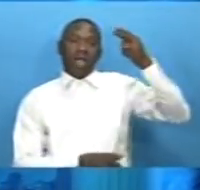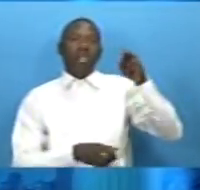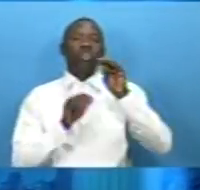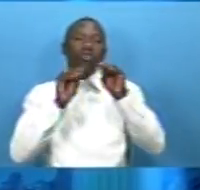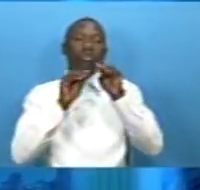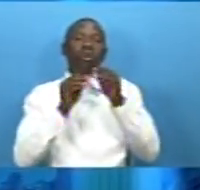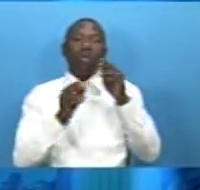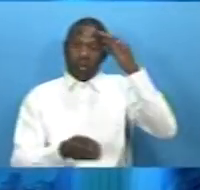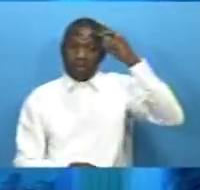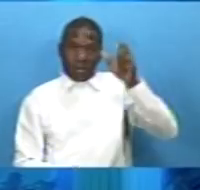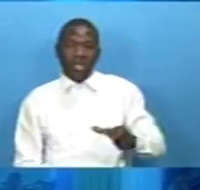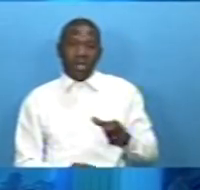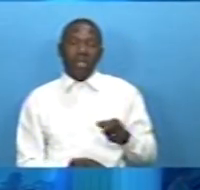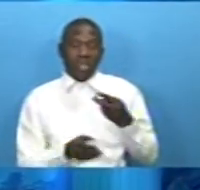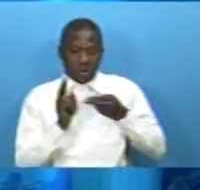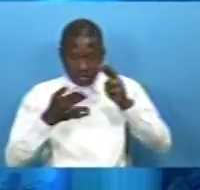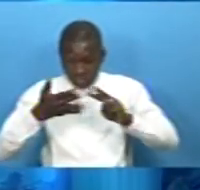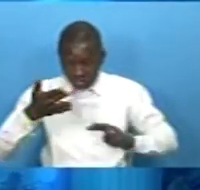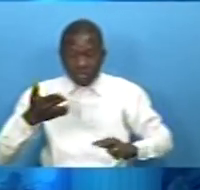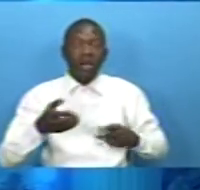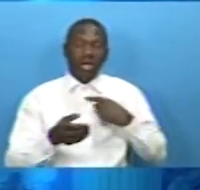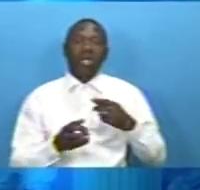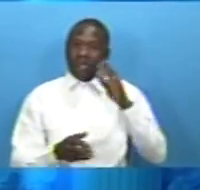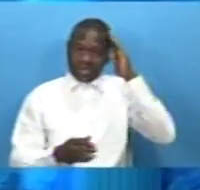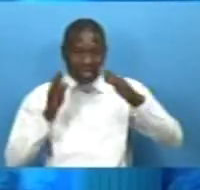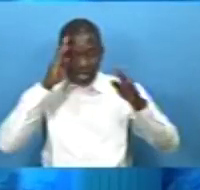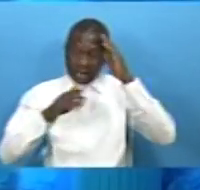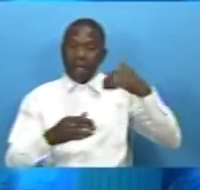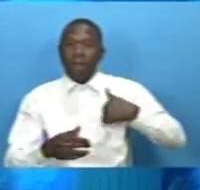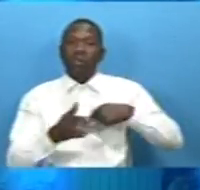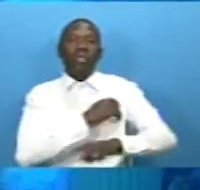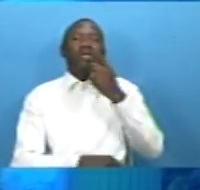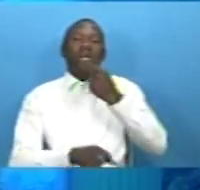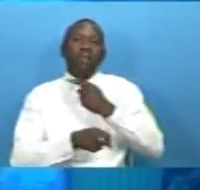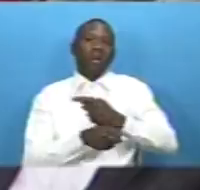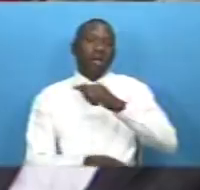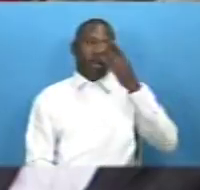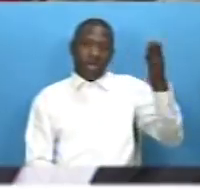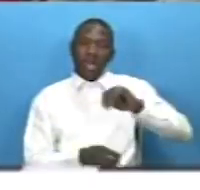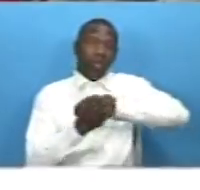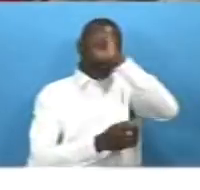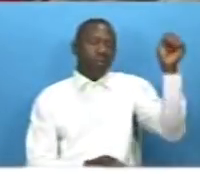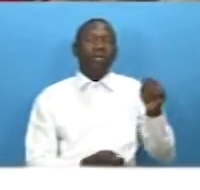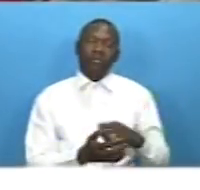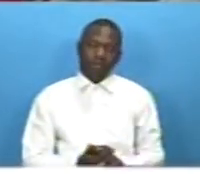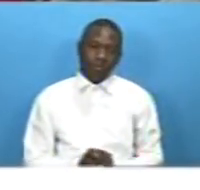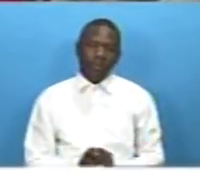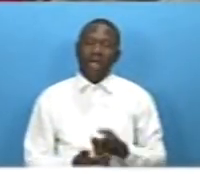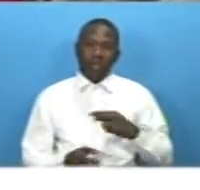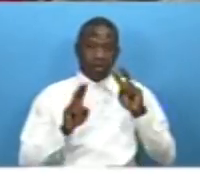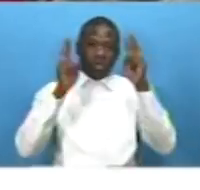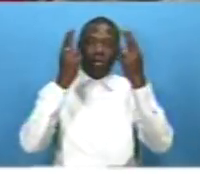commends the gambians in the diaspora for their contribution to national development more in support held on the theme